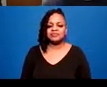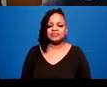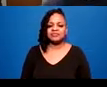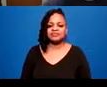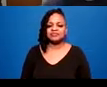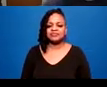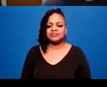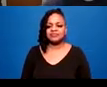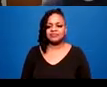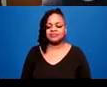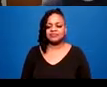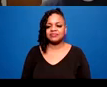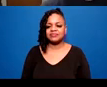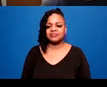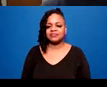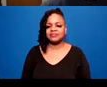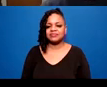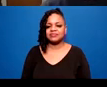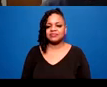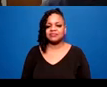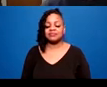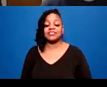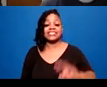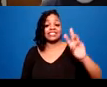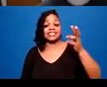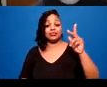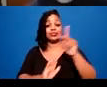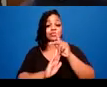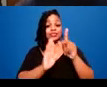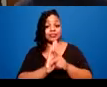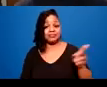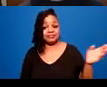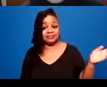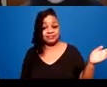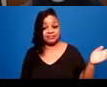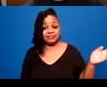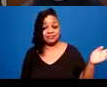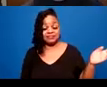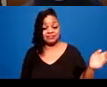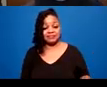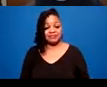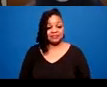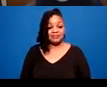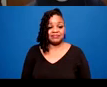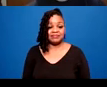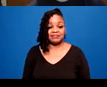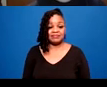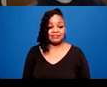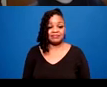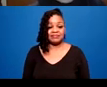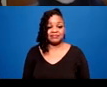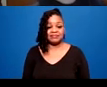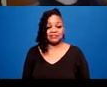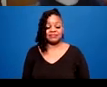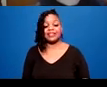The sixth principle, which has been supported by strategies raised by Kibla and Galadriel earlier